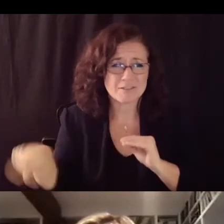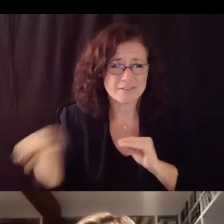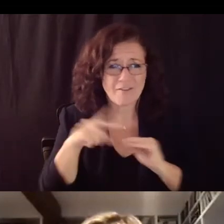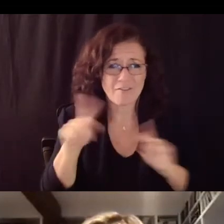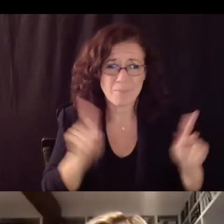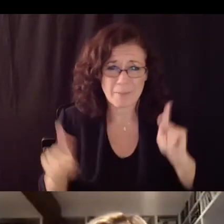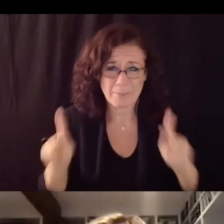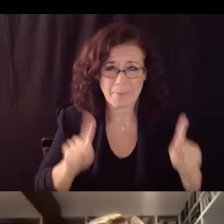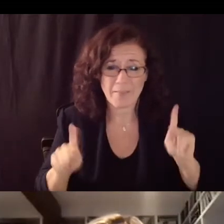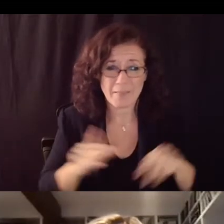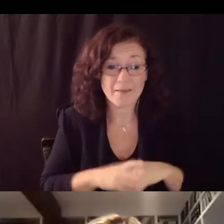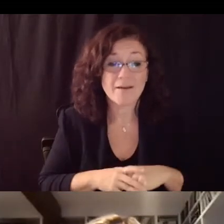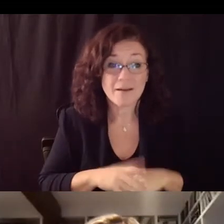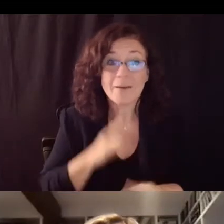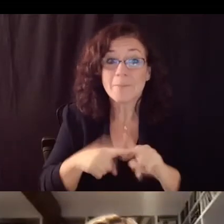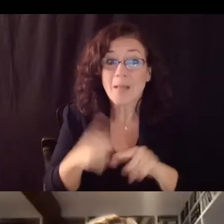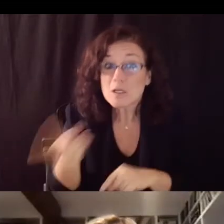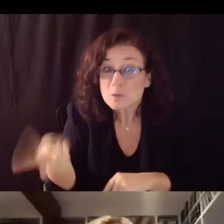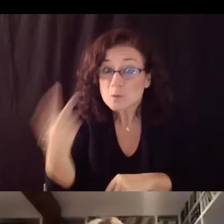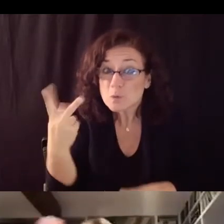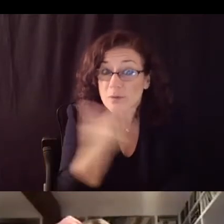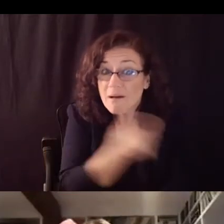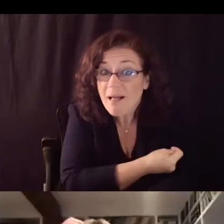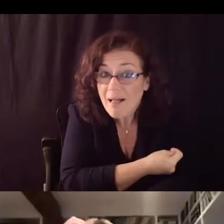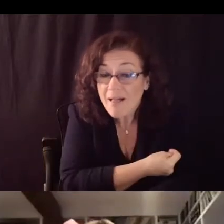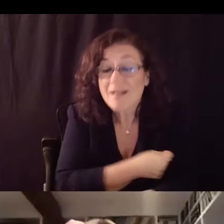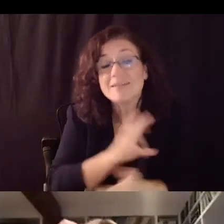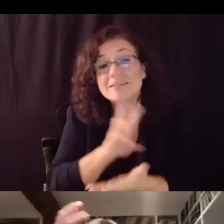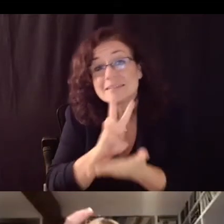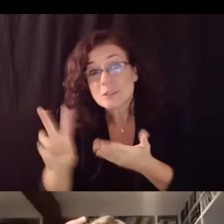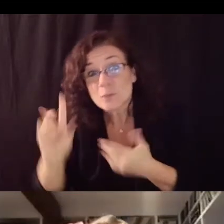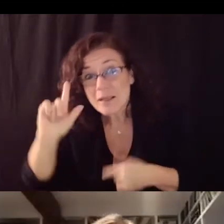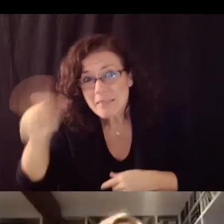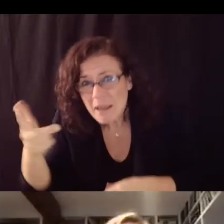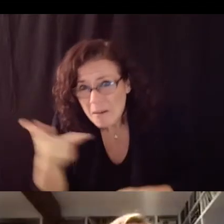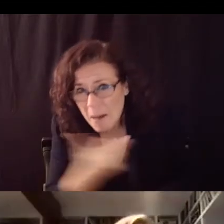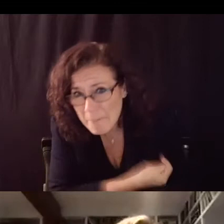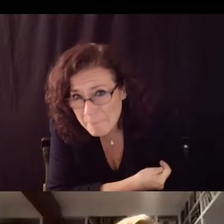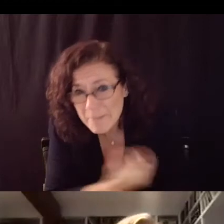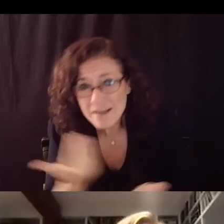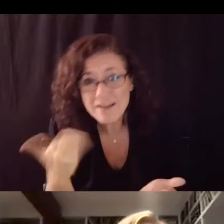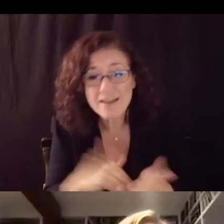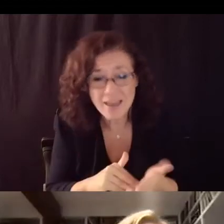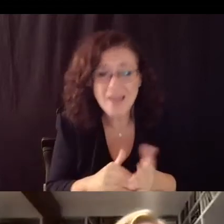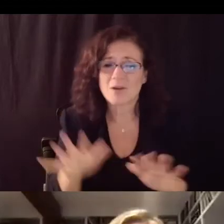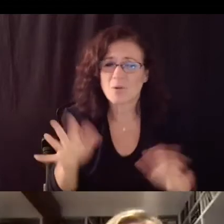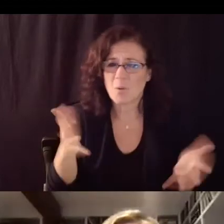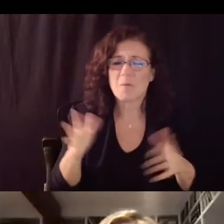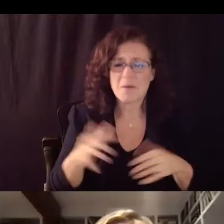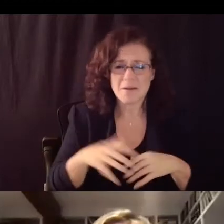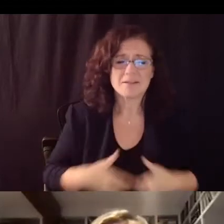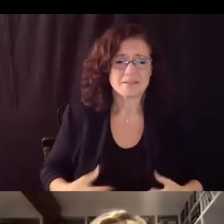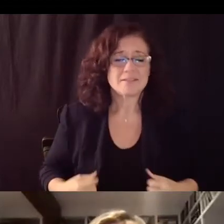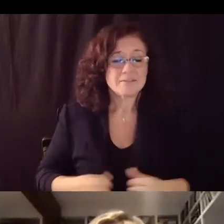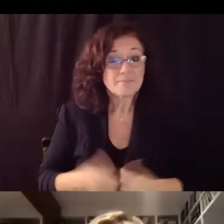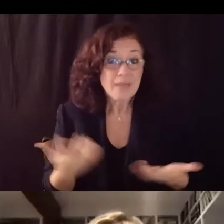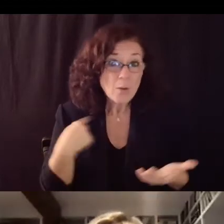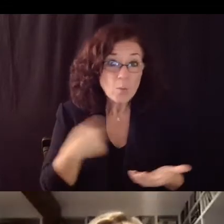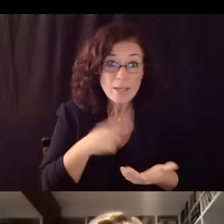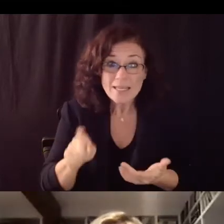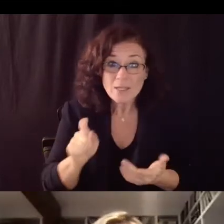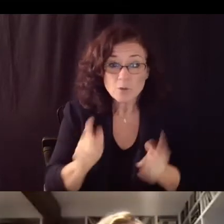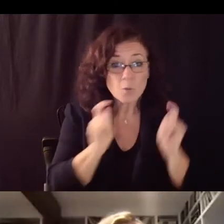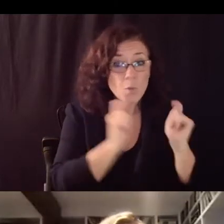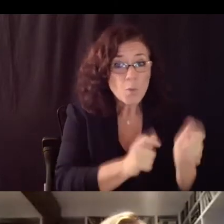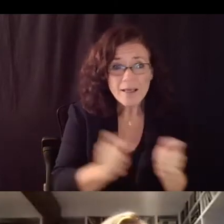talking about two doses for each person at certain intervals and we need to get people vaccinated quickly more